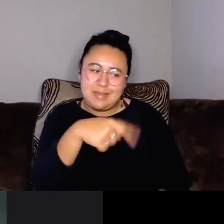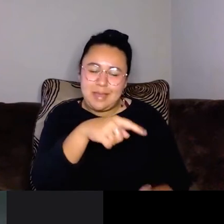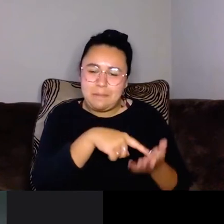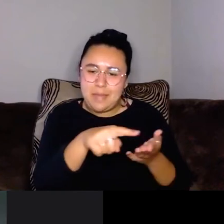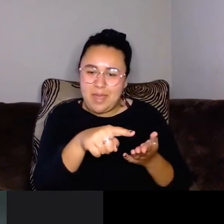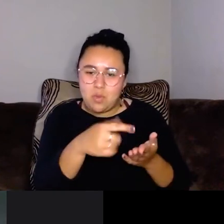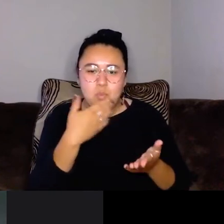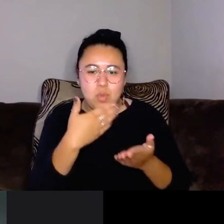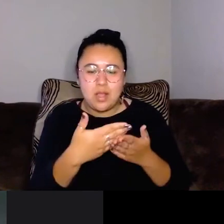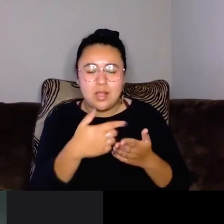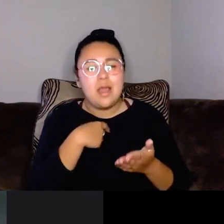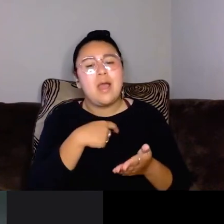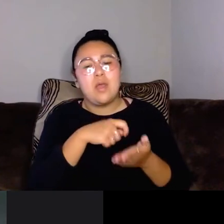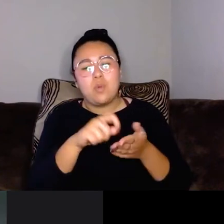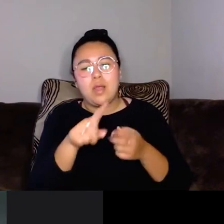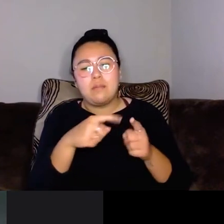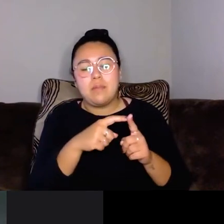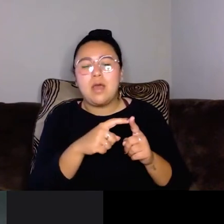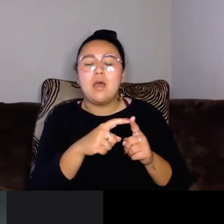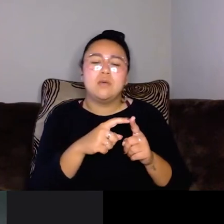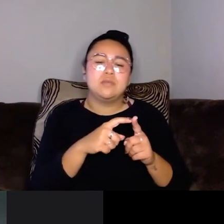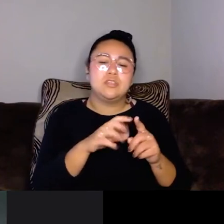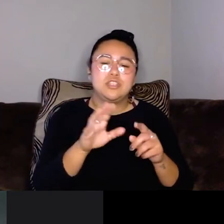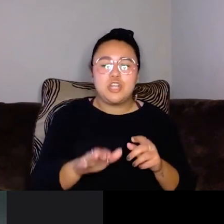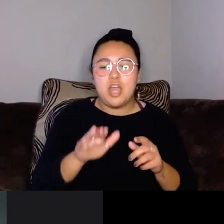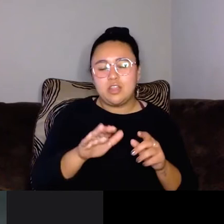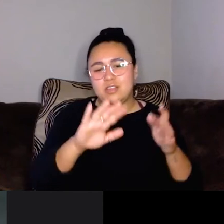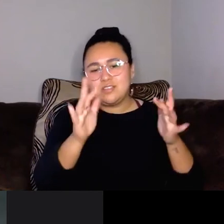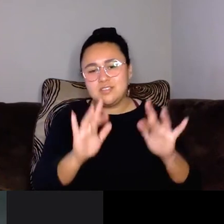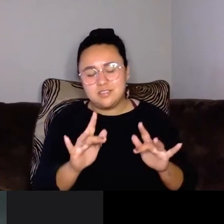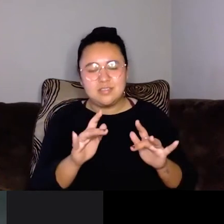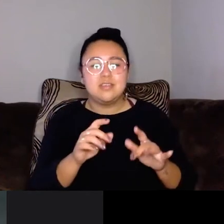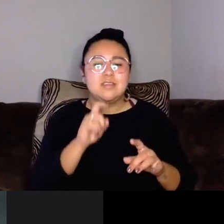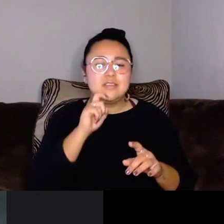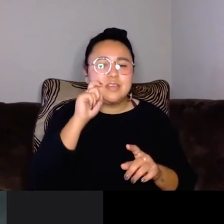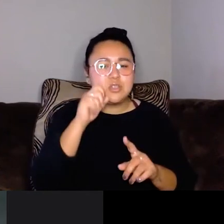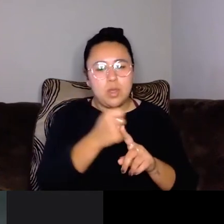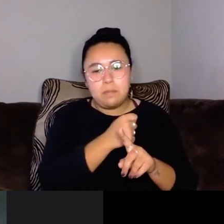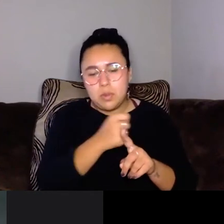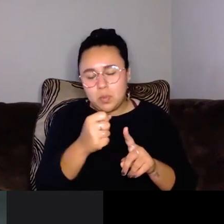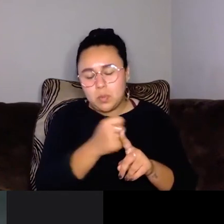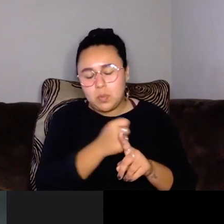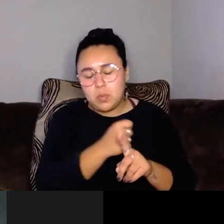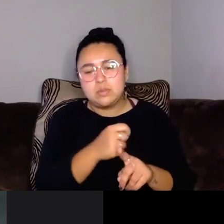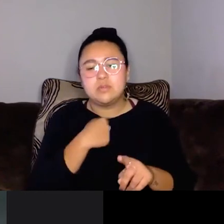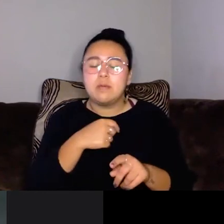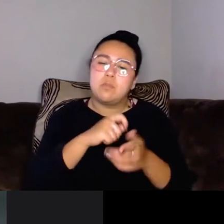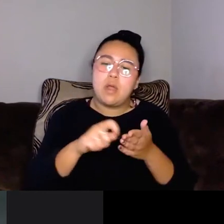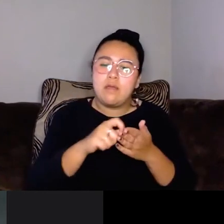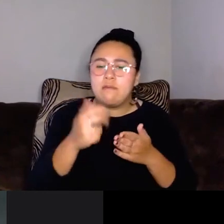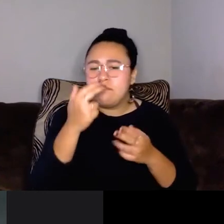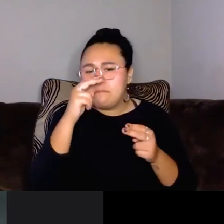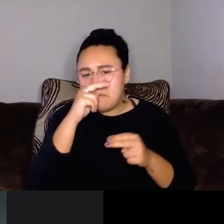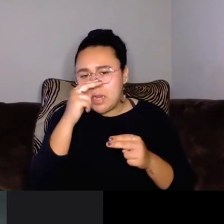lot about childhood sexual abuse. I write some funny stuff and, uh, stuff about mental health and just